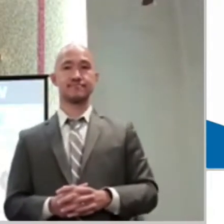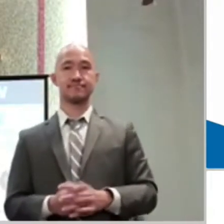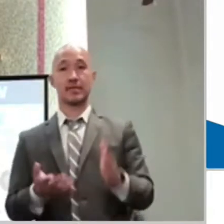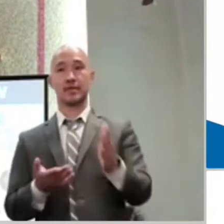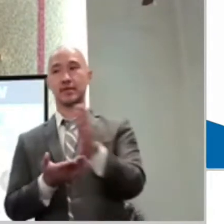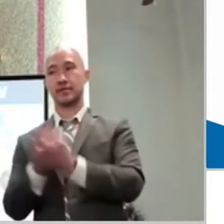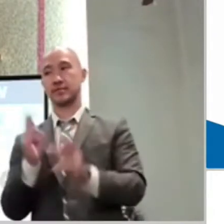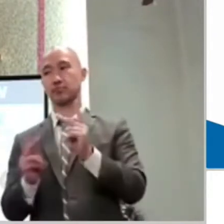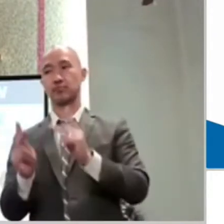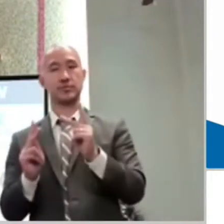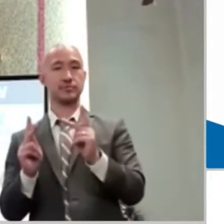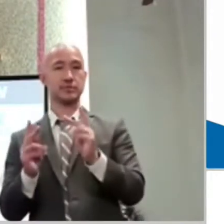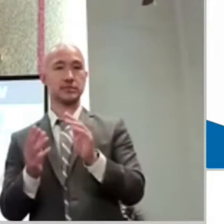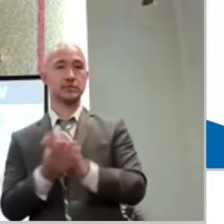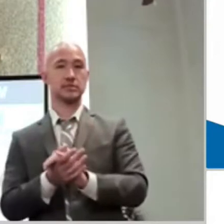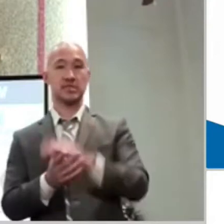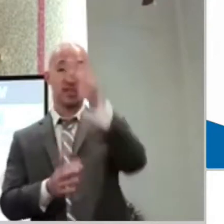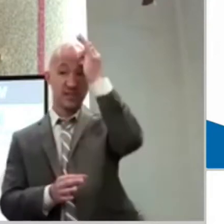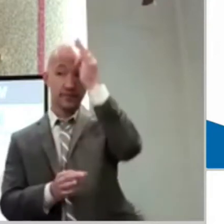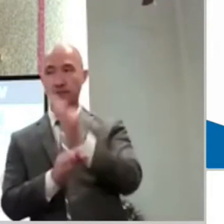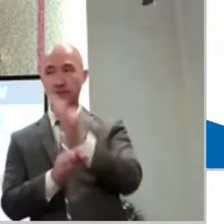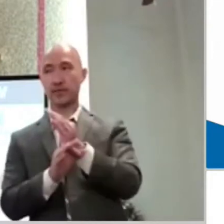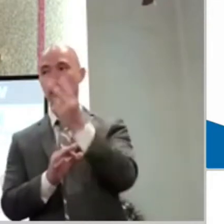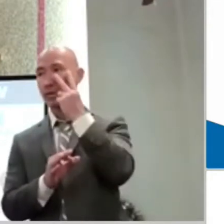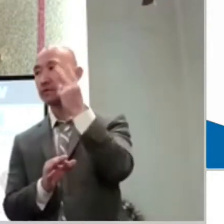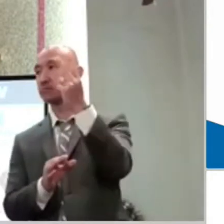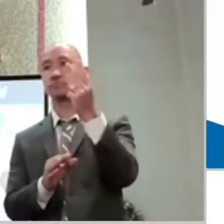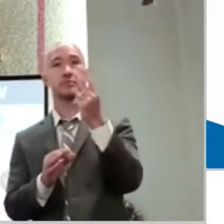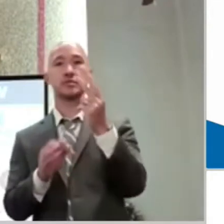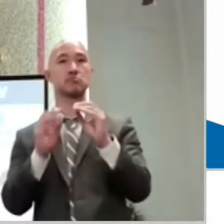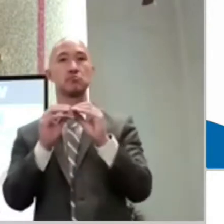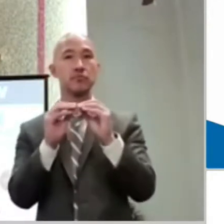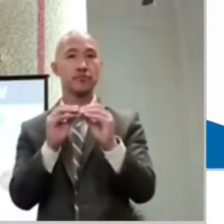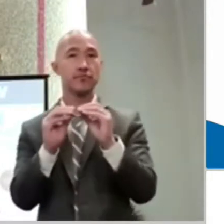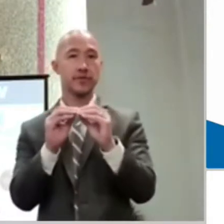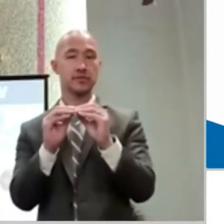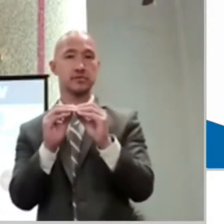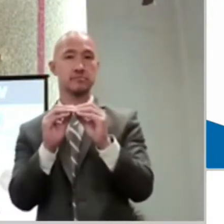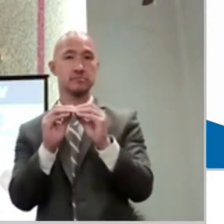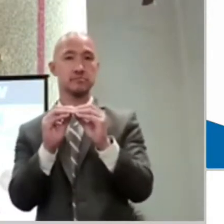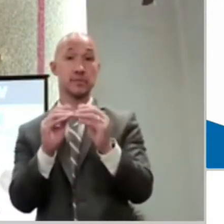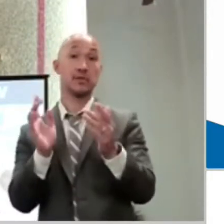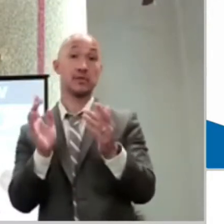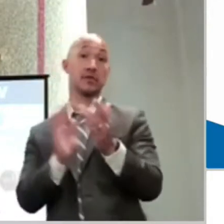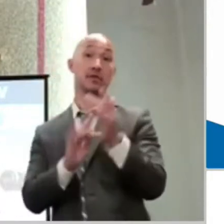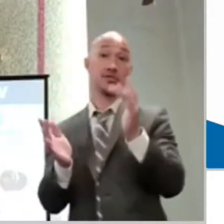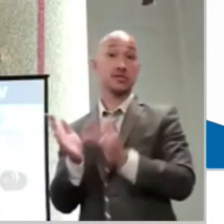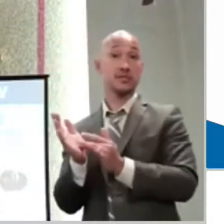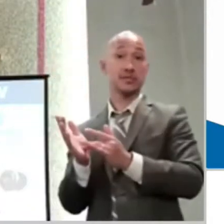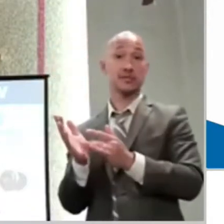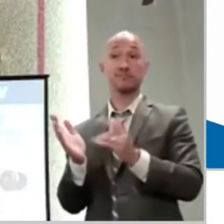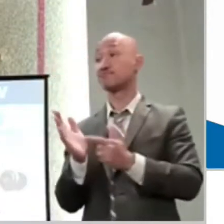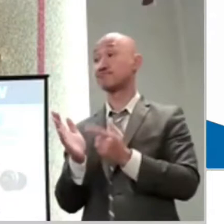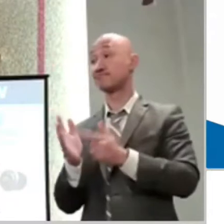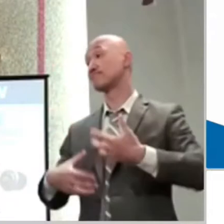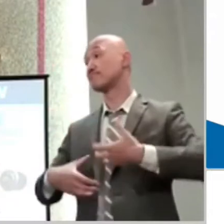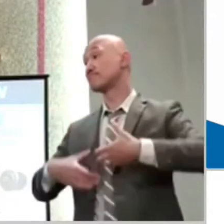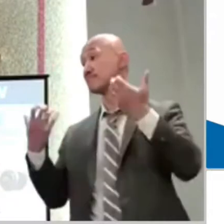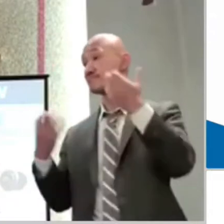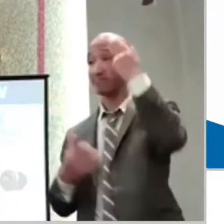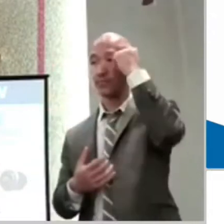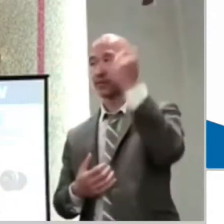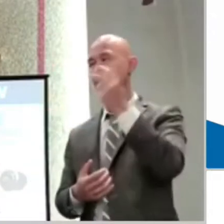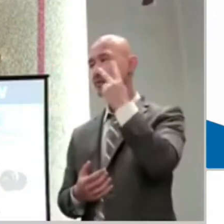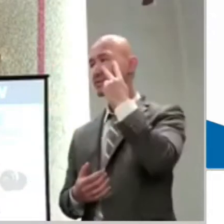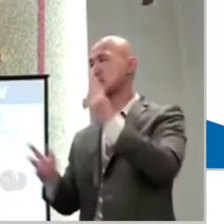misplaced. Jesus is frustrated too with that. When he sees our faith being misplaced, he is